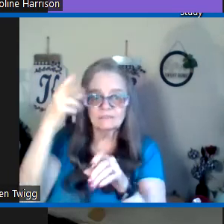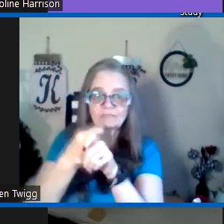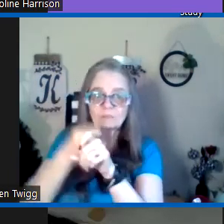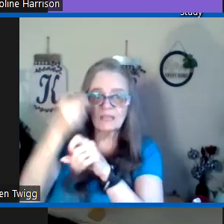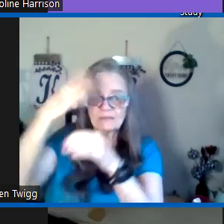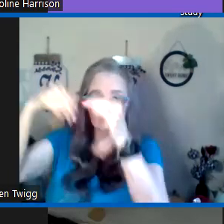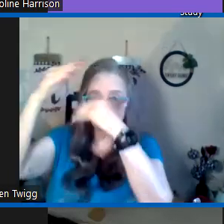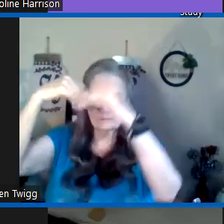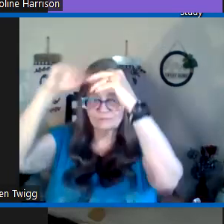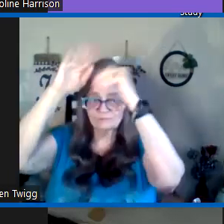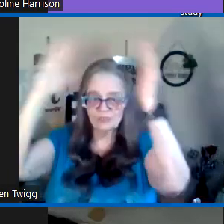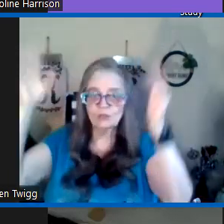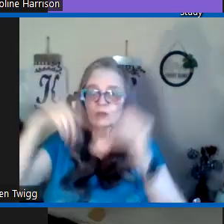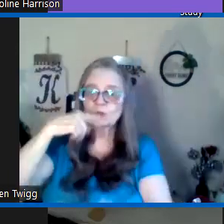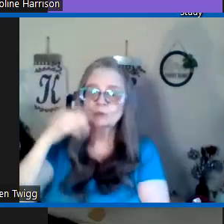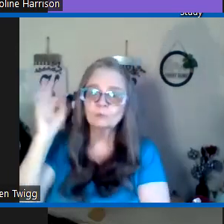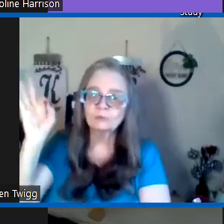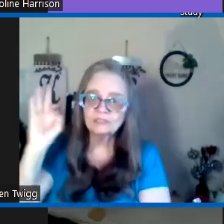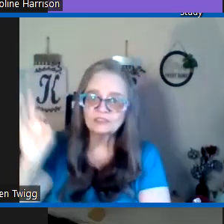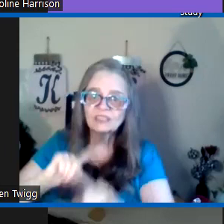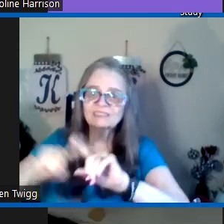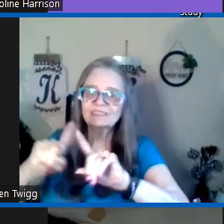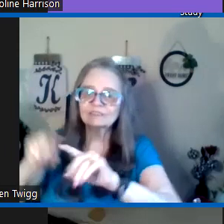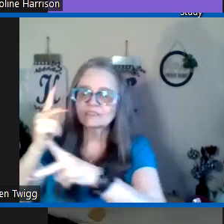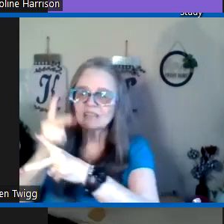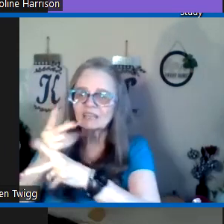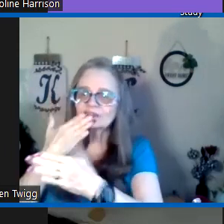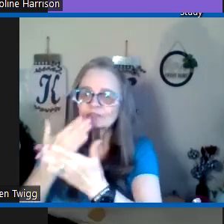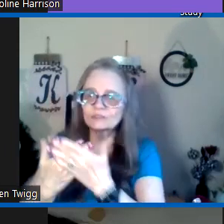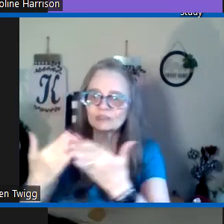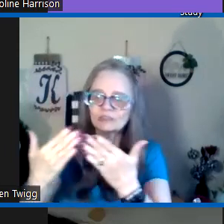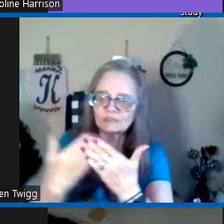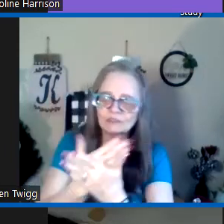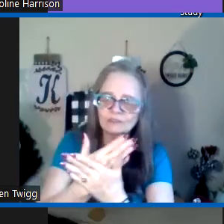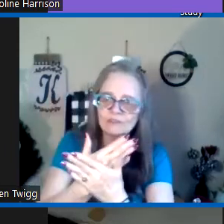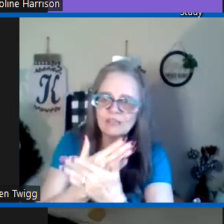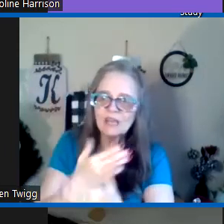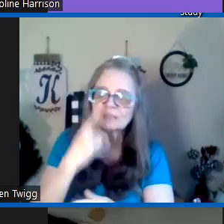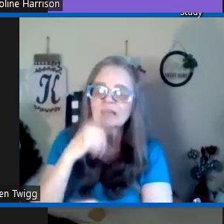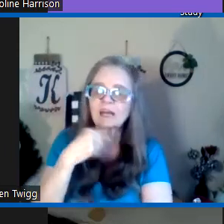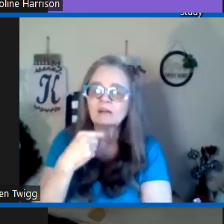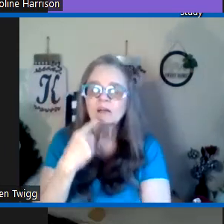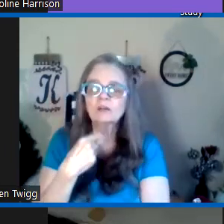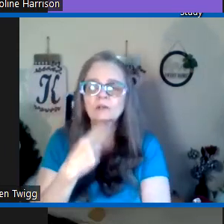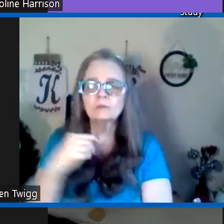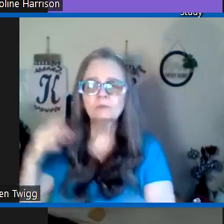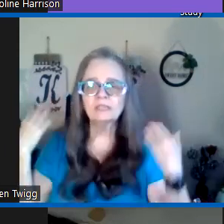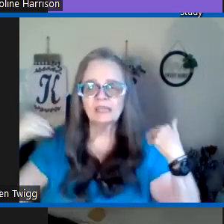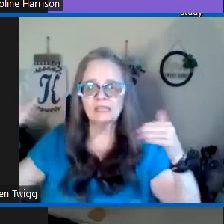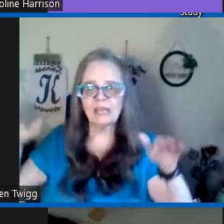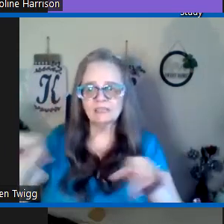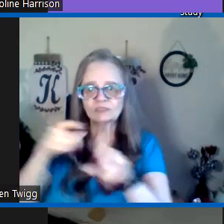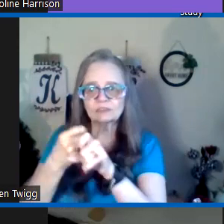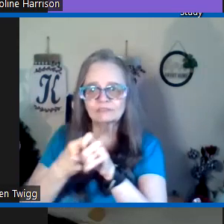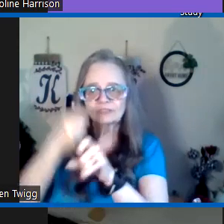from heaven who preach different kind of good news now who would